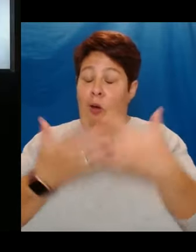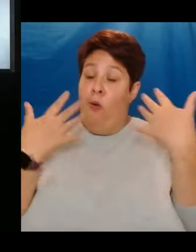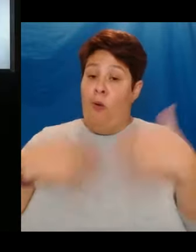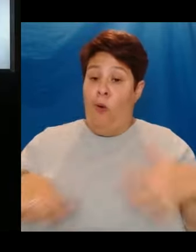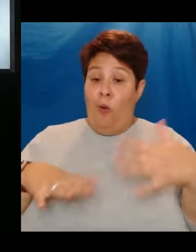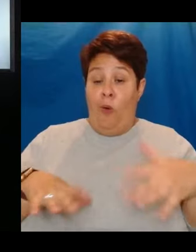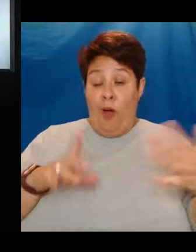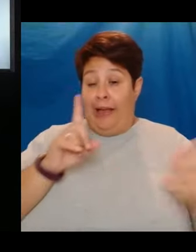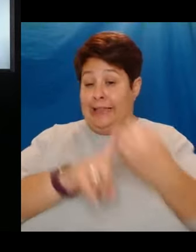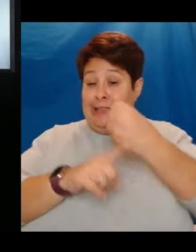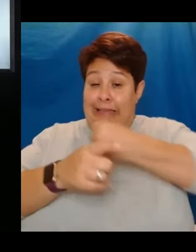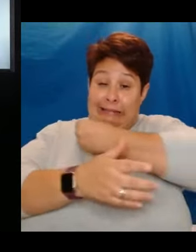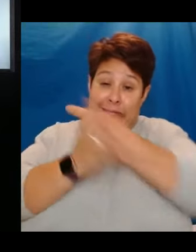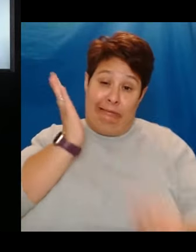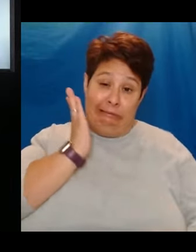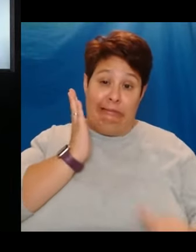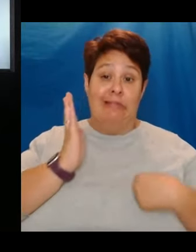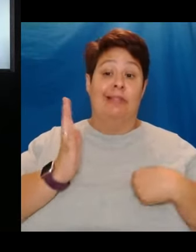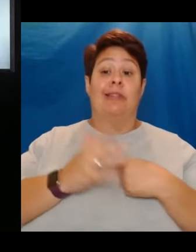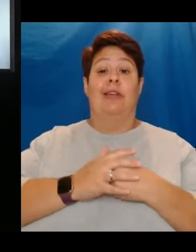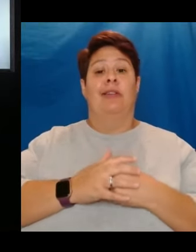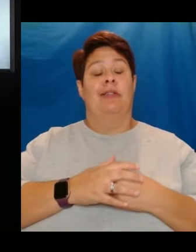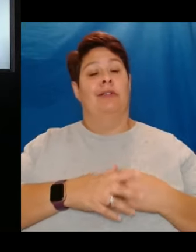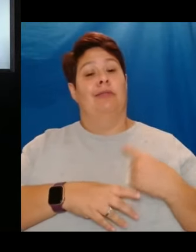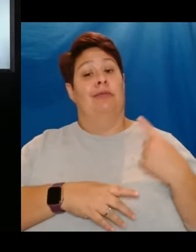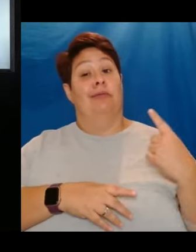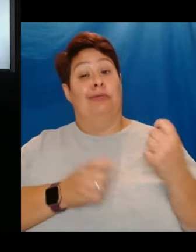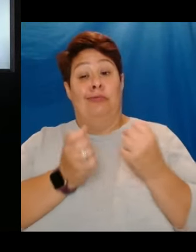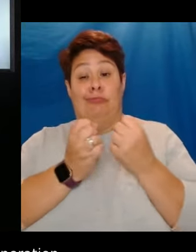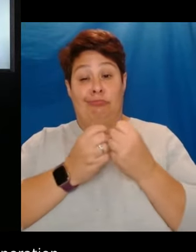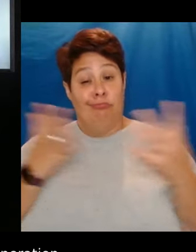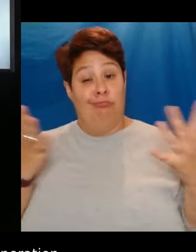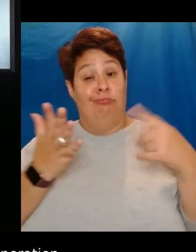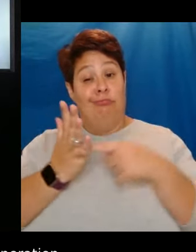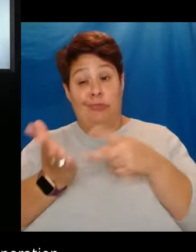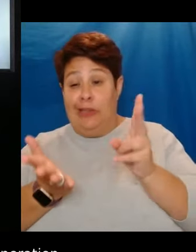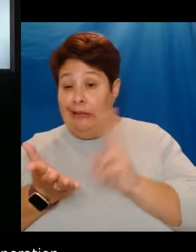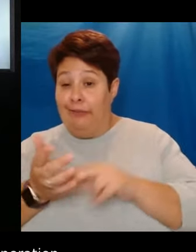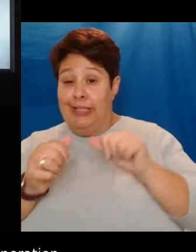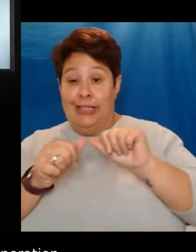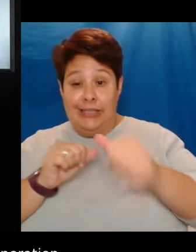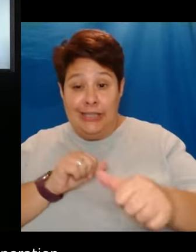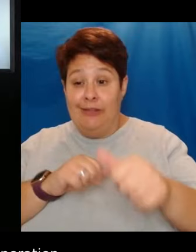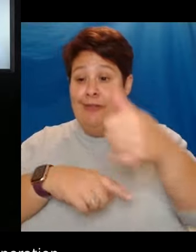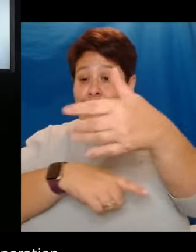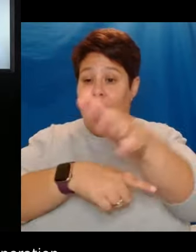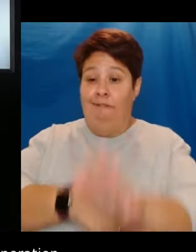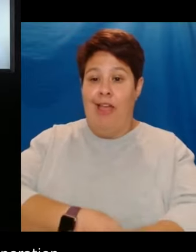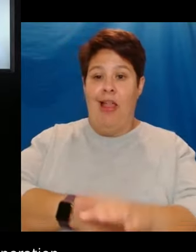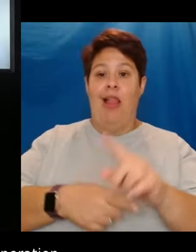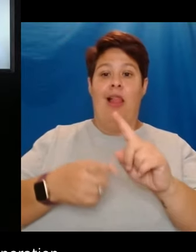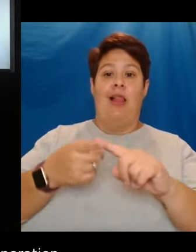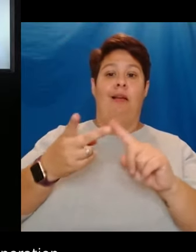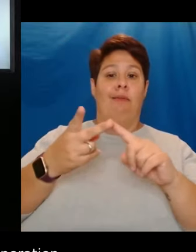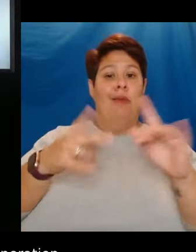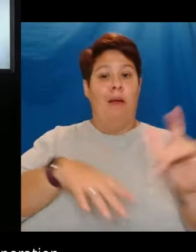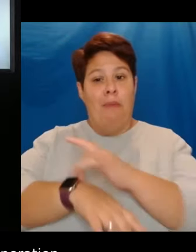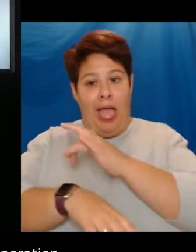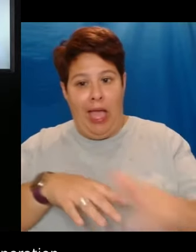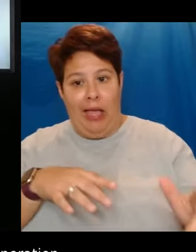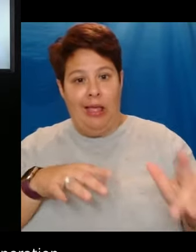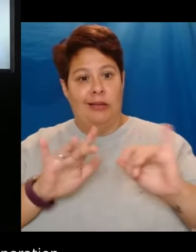Not only is the sheer volume of TV series, films, plays and subsequent awards